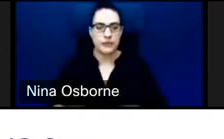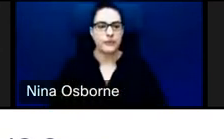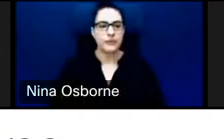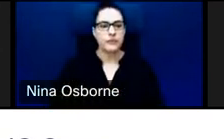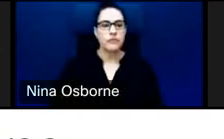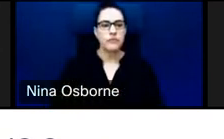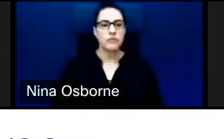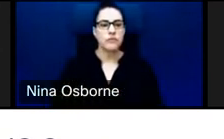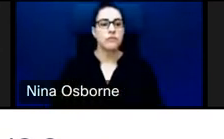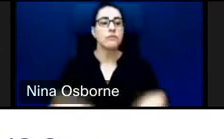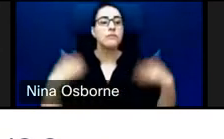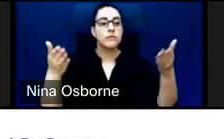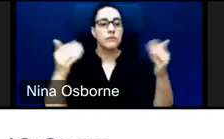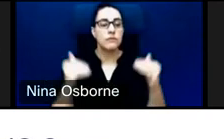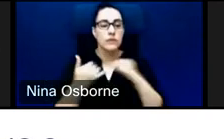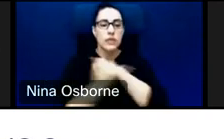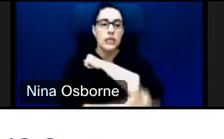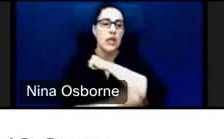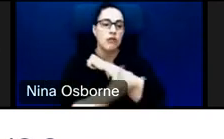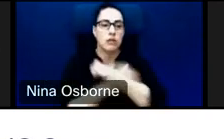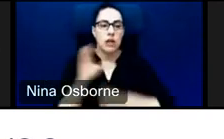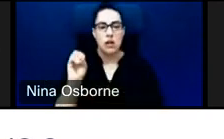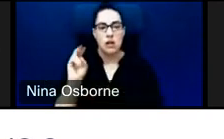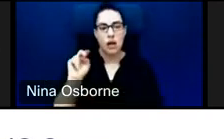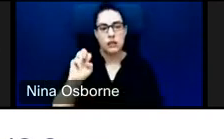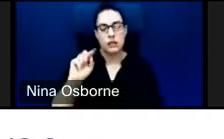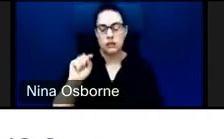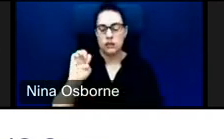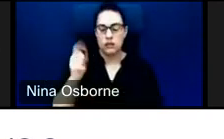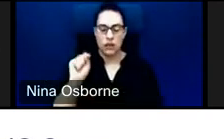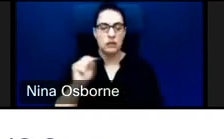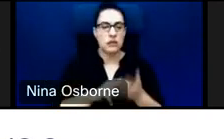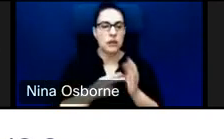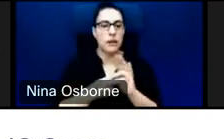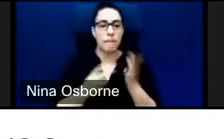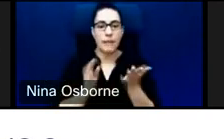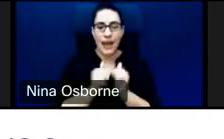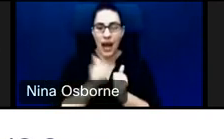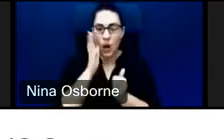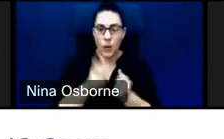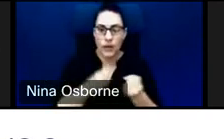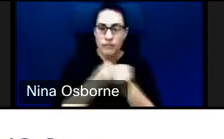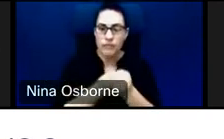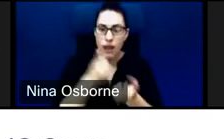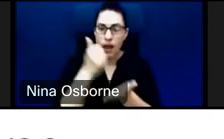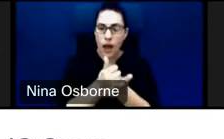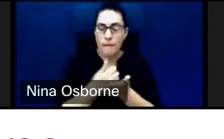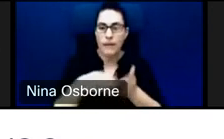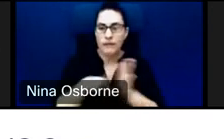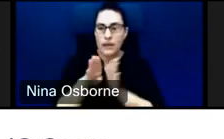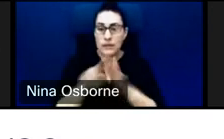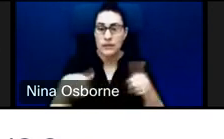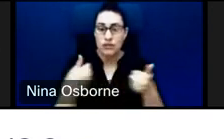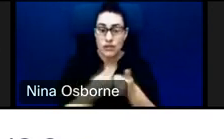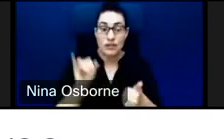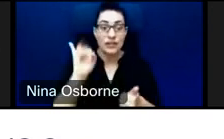in the country's context. So will the project's impacts help address the critical development challenge? If so, then